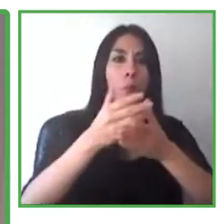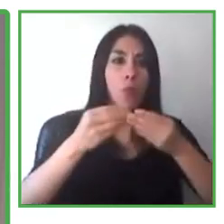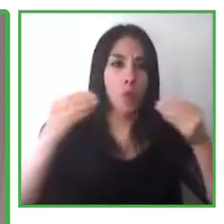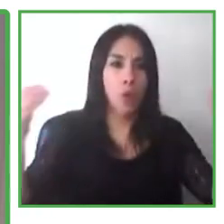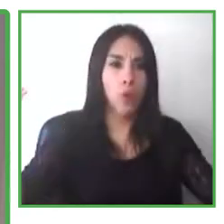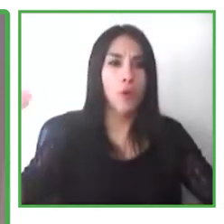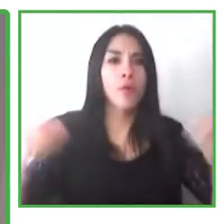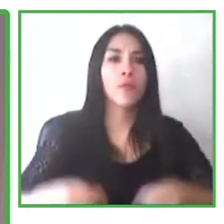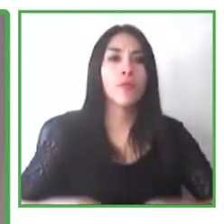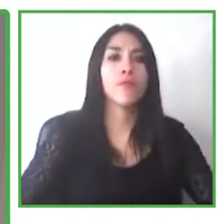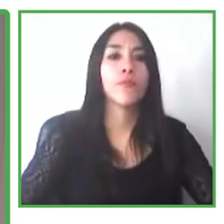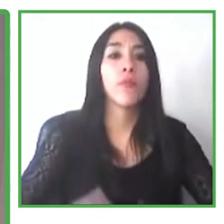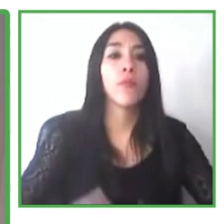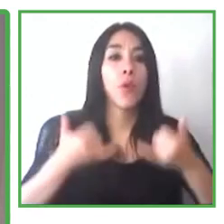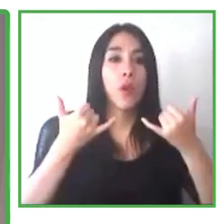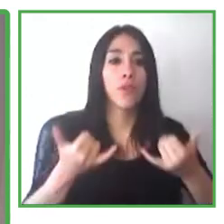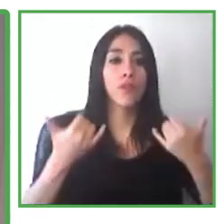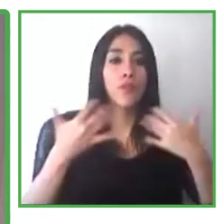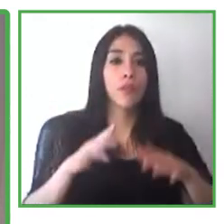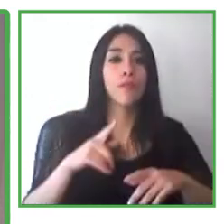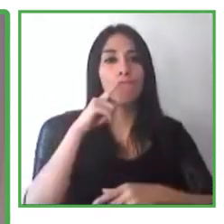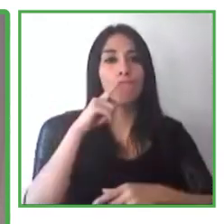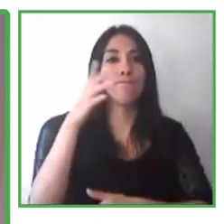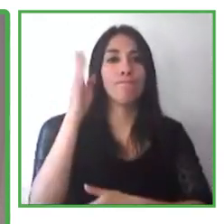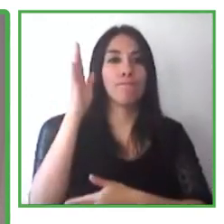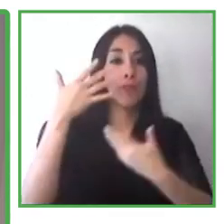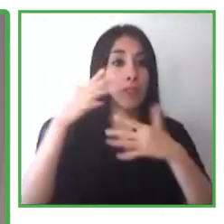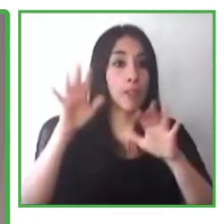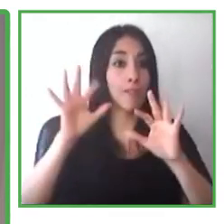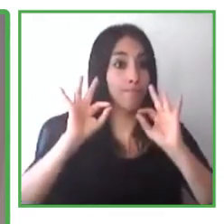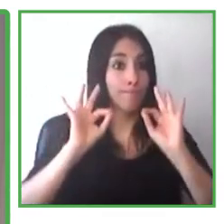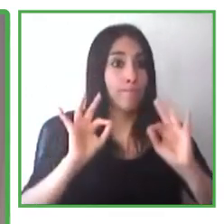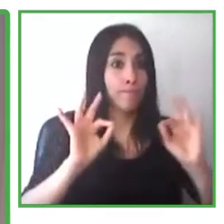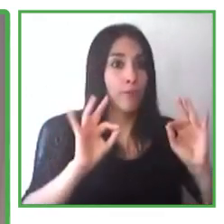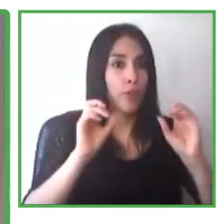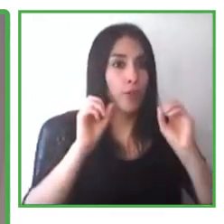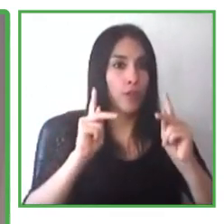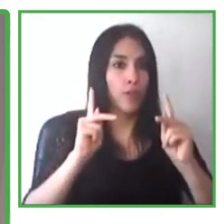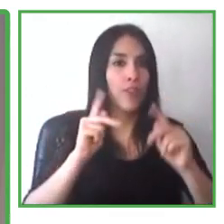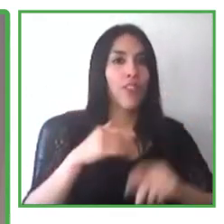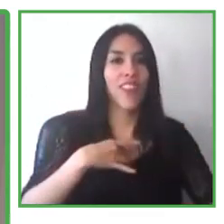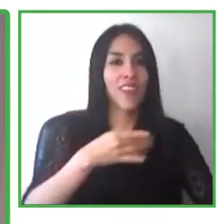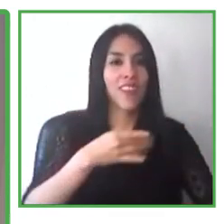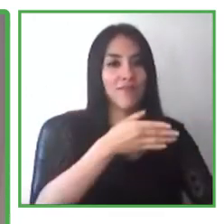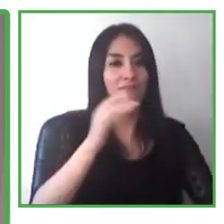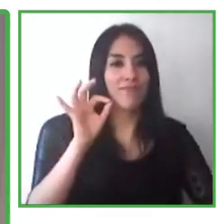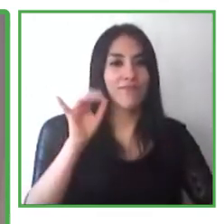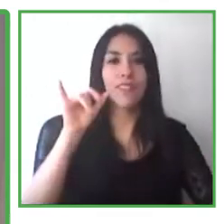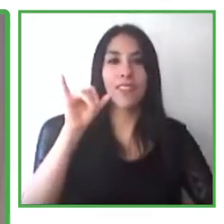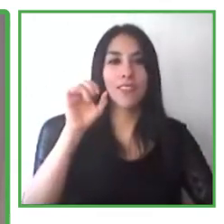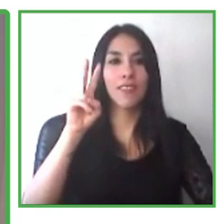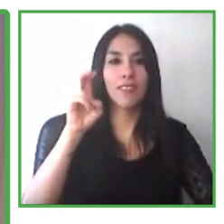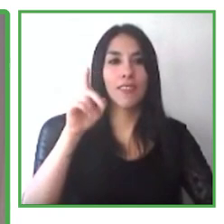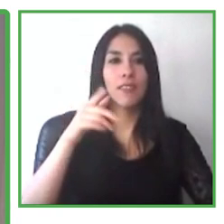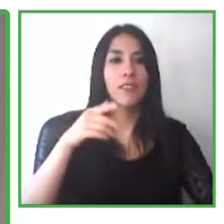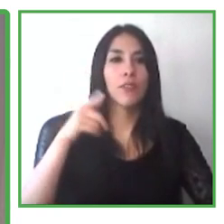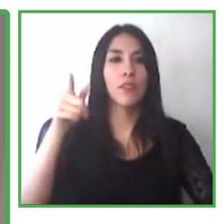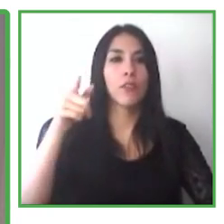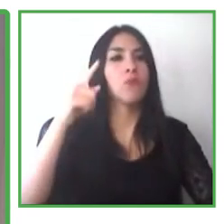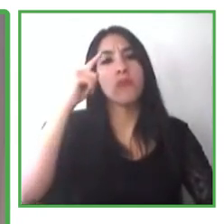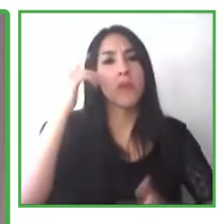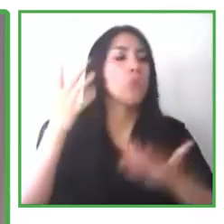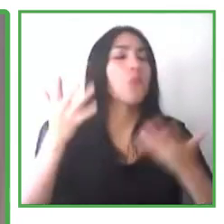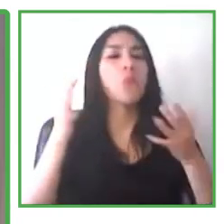the sort of challenges that you've seen and how they've evolved and what you all are doing at IBM. And then we'll get some Q&A at the end.